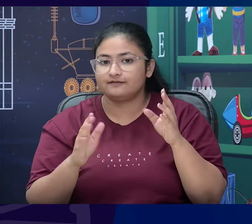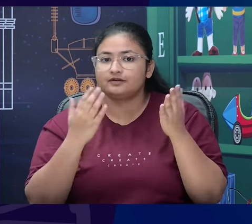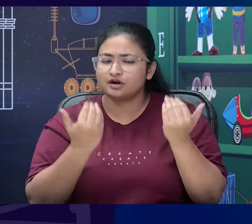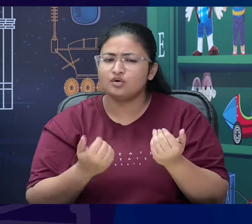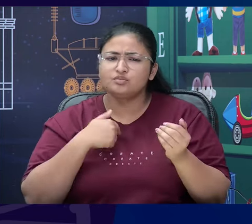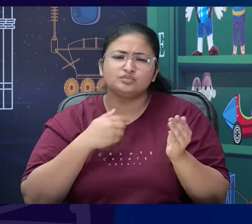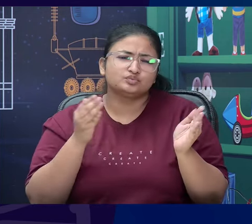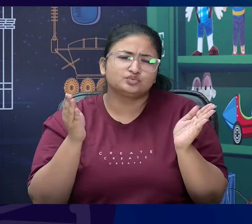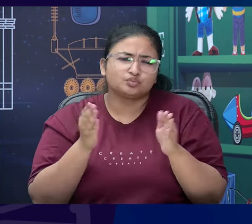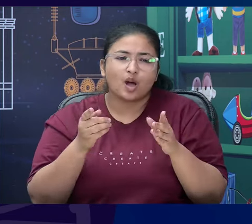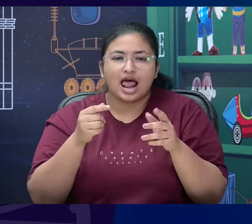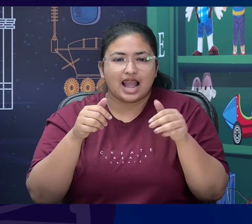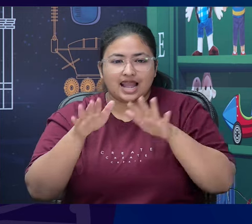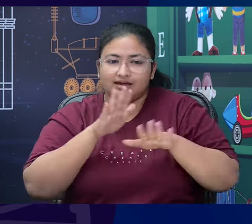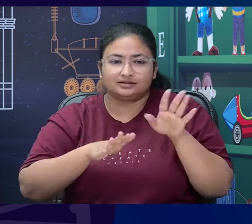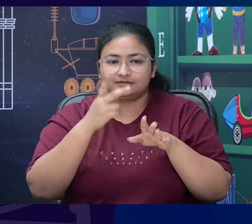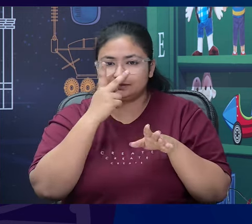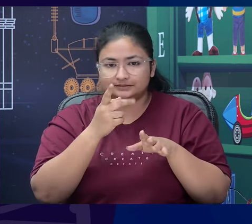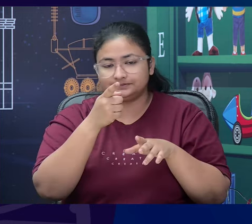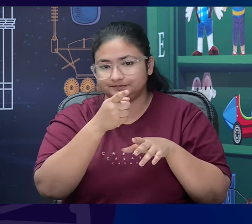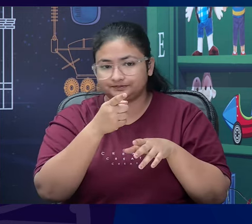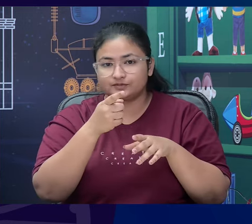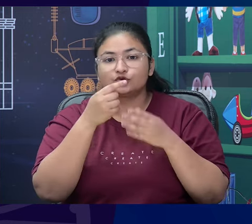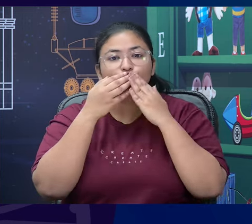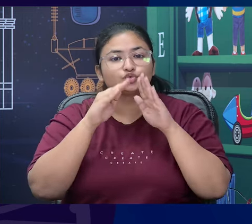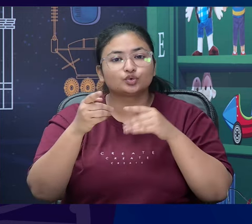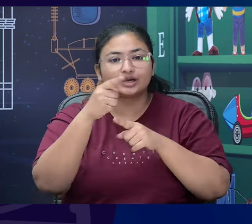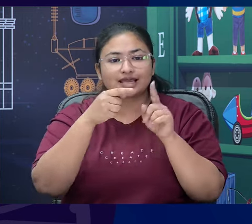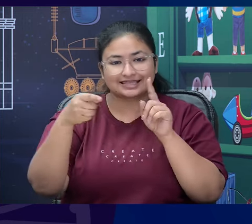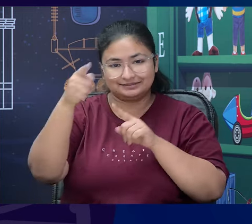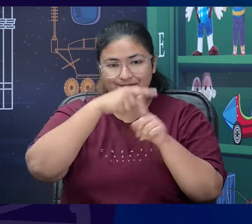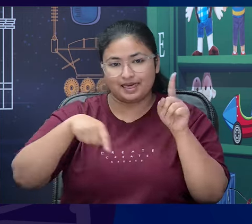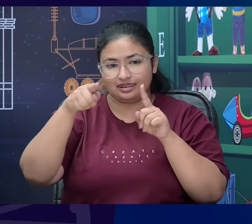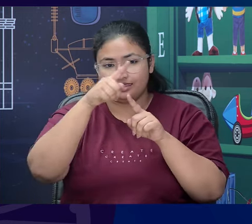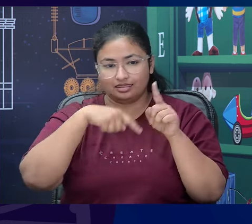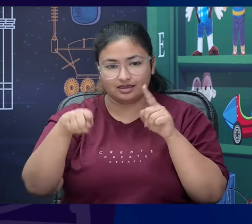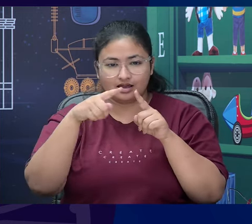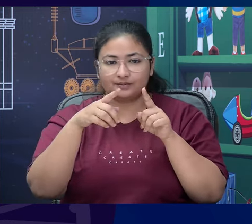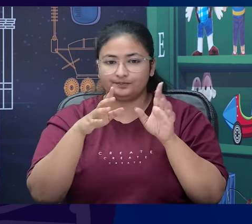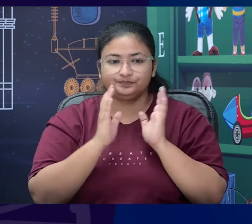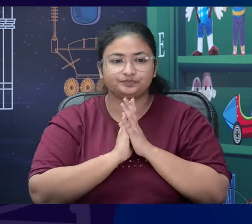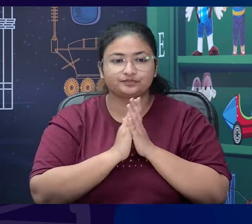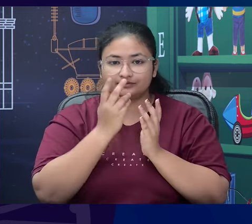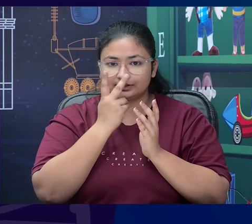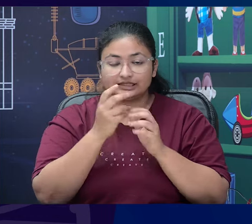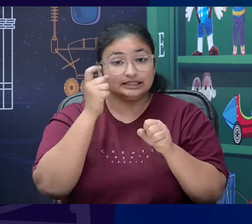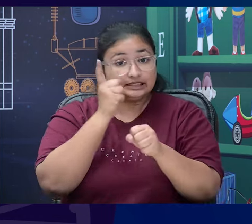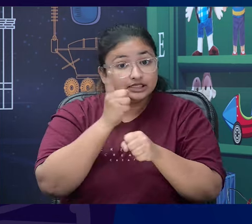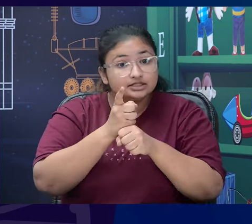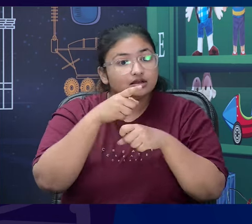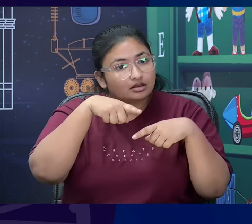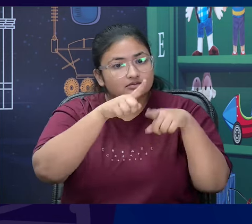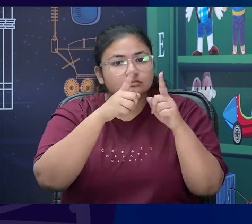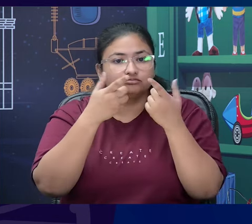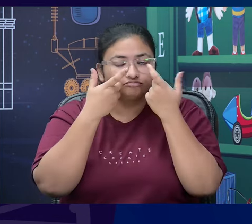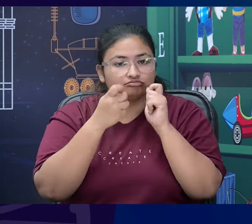activity for the students and that is the spinning the wheel. So, the teachers can also try it